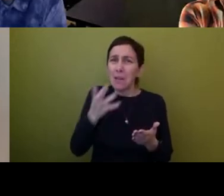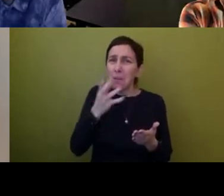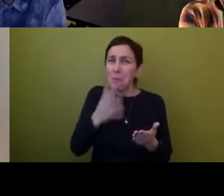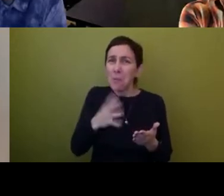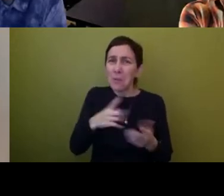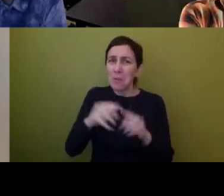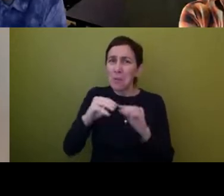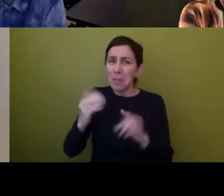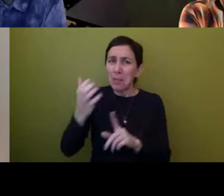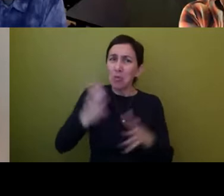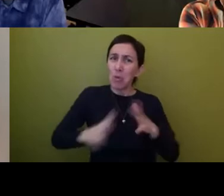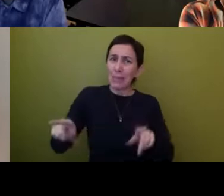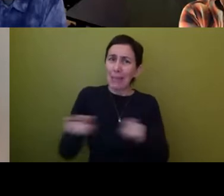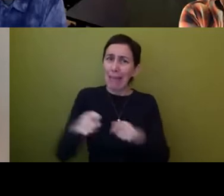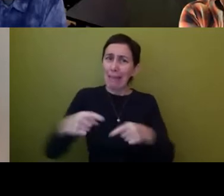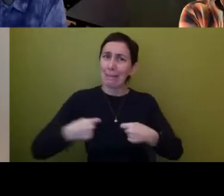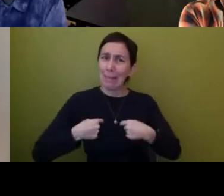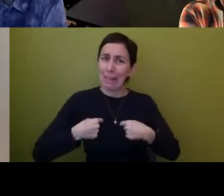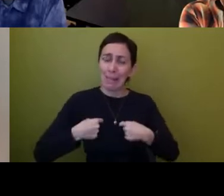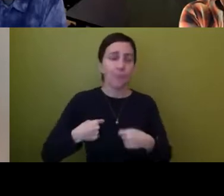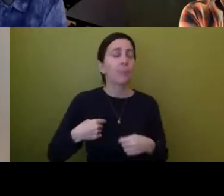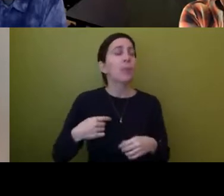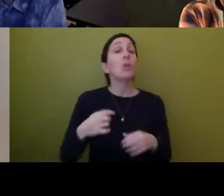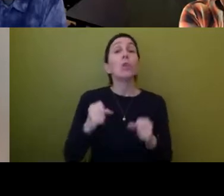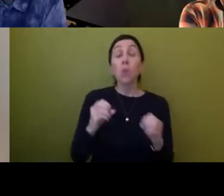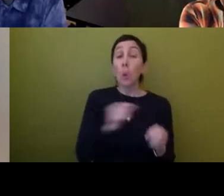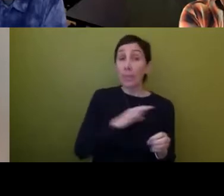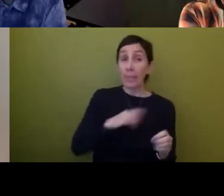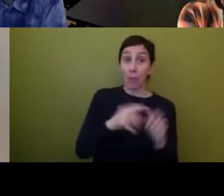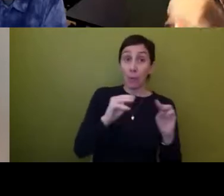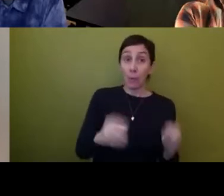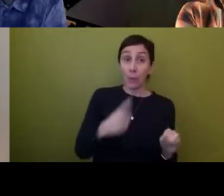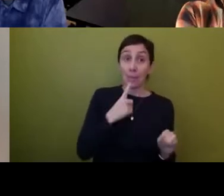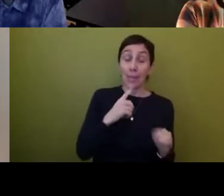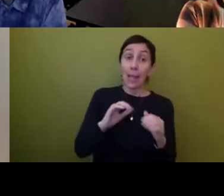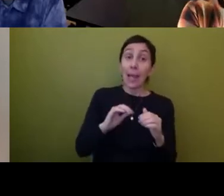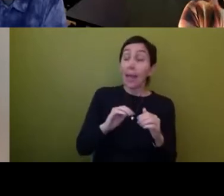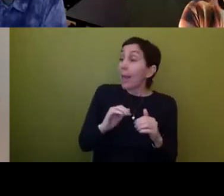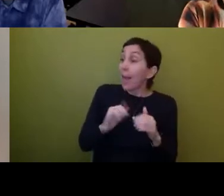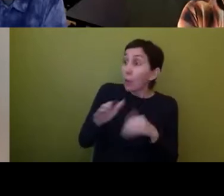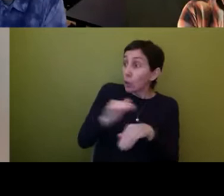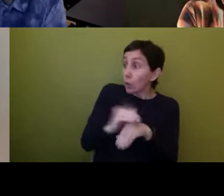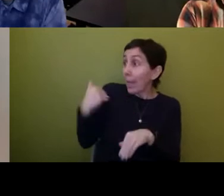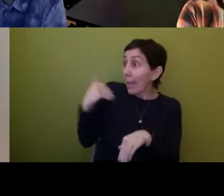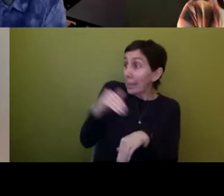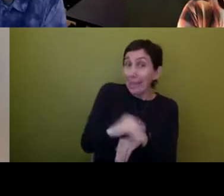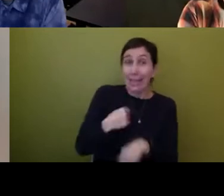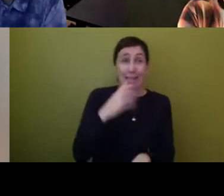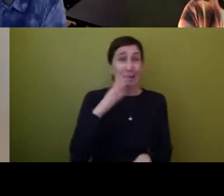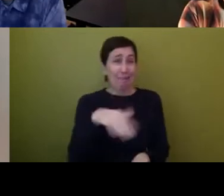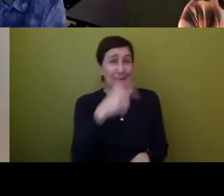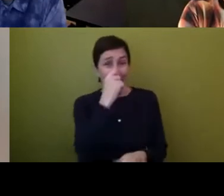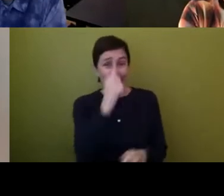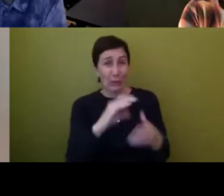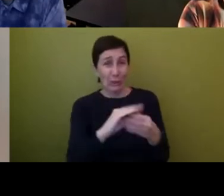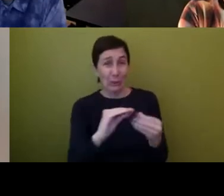next day, they asked me how things went last night. And I, and I said, well, this interesting thing happened. Um,